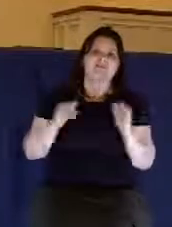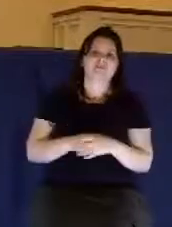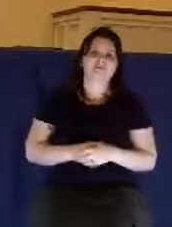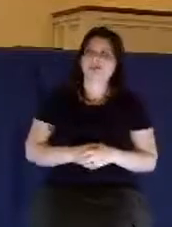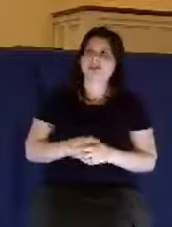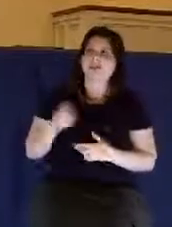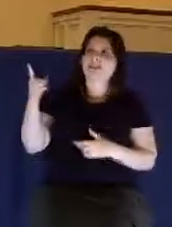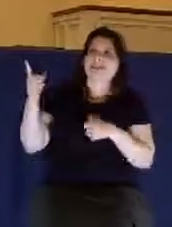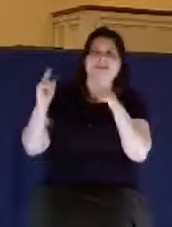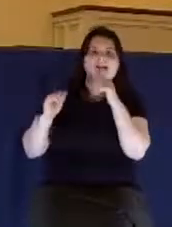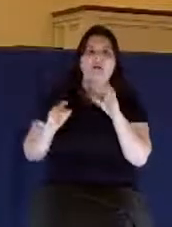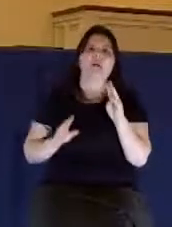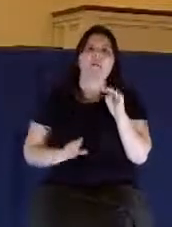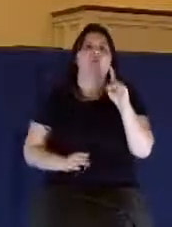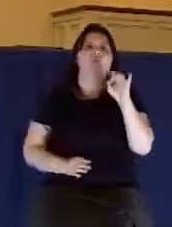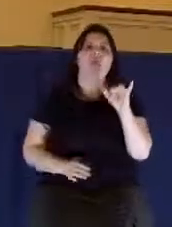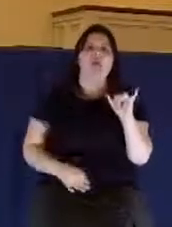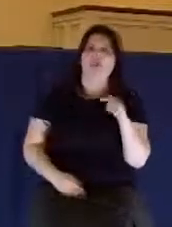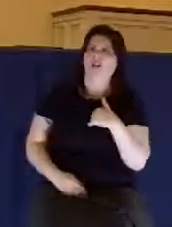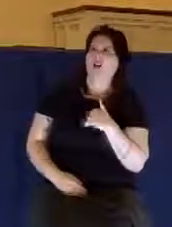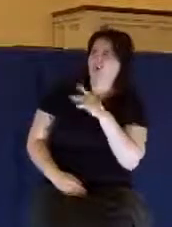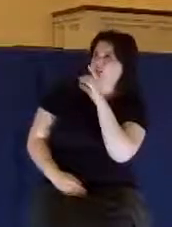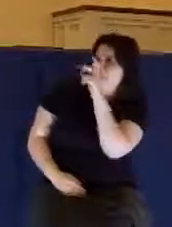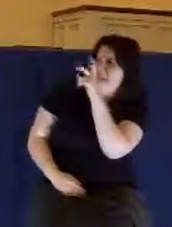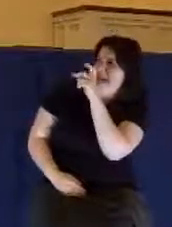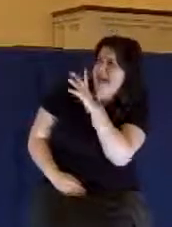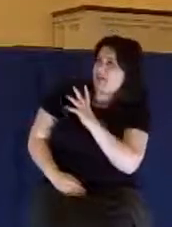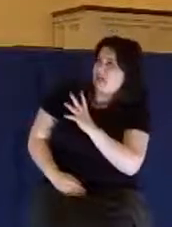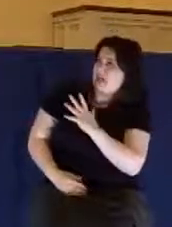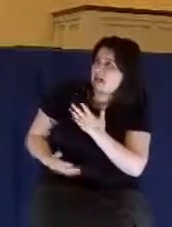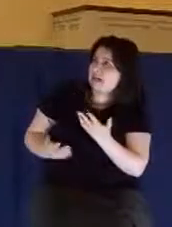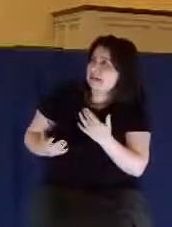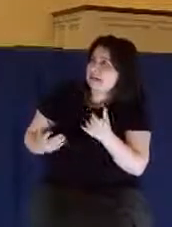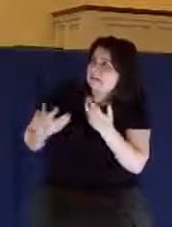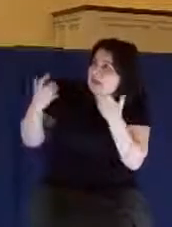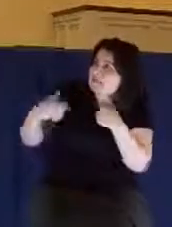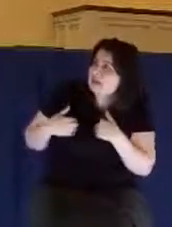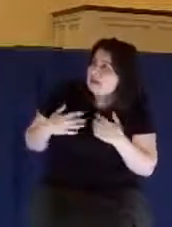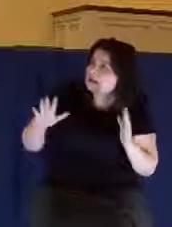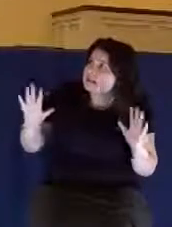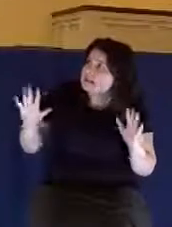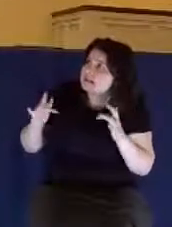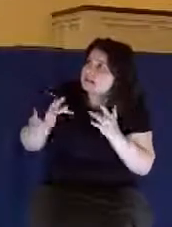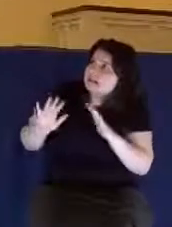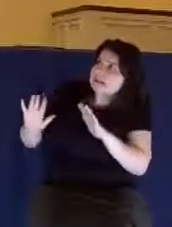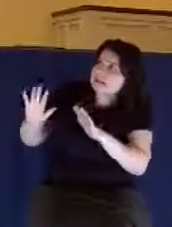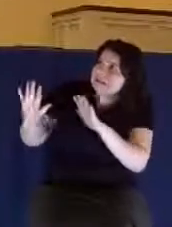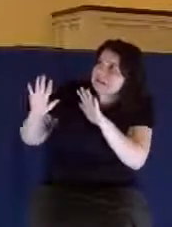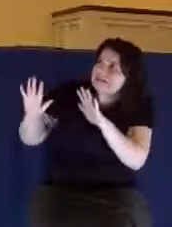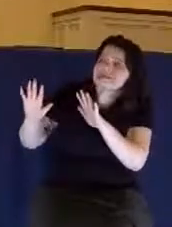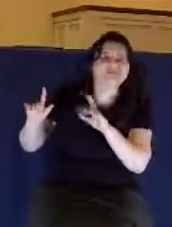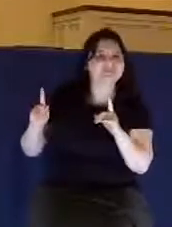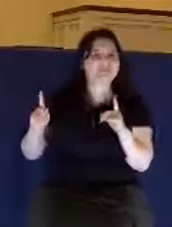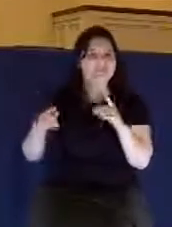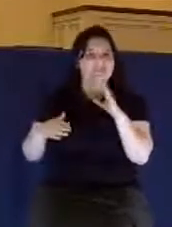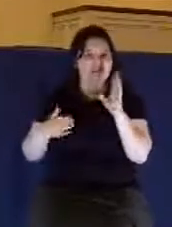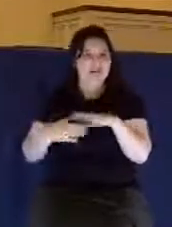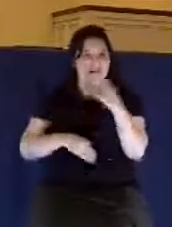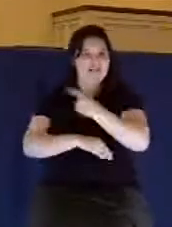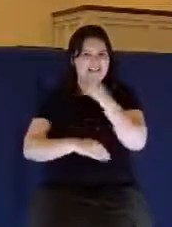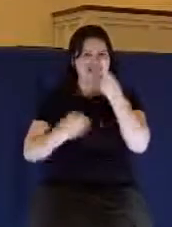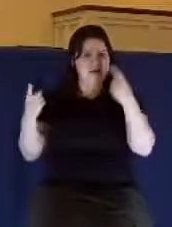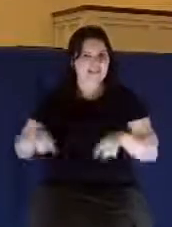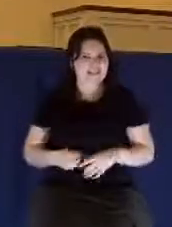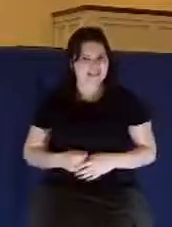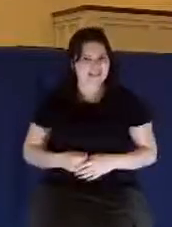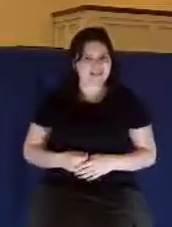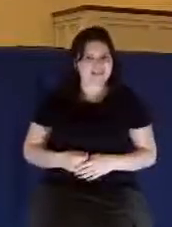You don't have to go to the Lord in prayer and say, Lord, are you okay? Are you mad at me? I mean, he doesn't have a bad day. You know, you laugh, but that actually